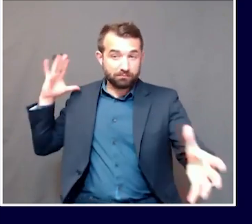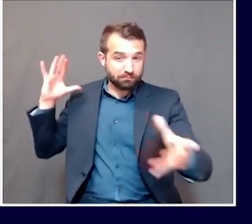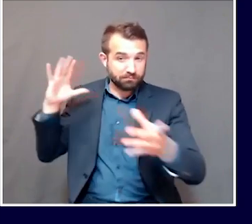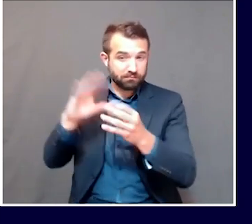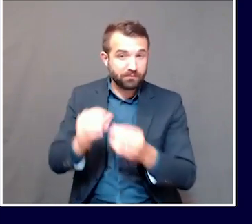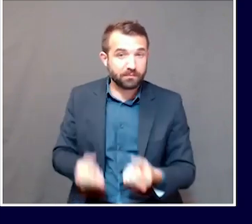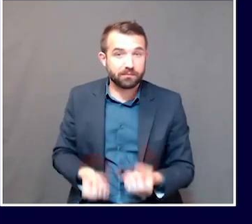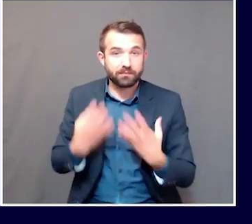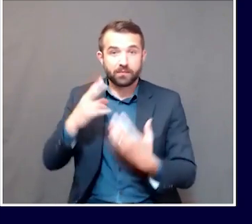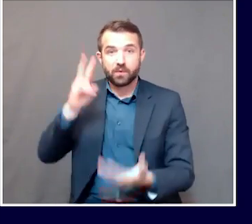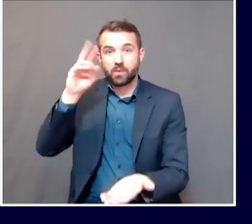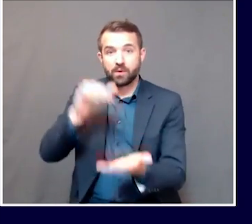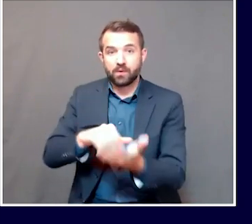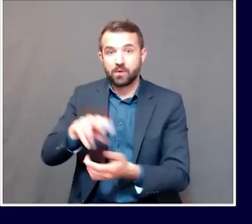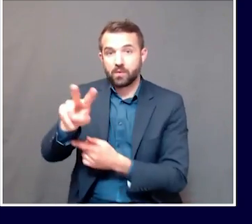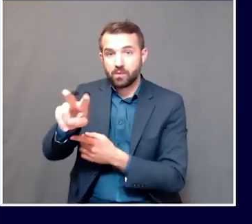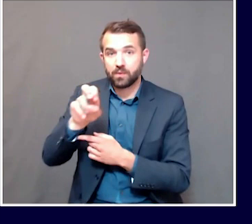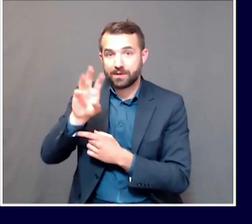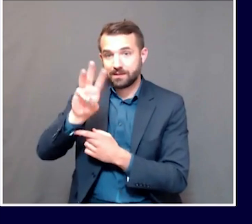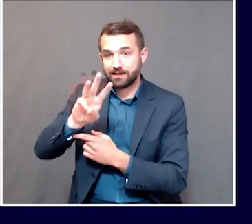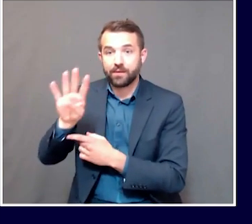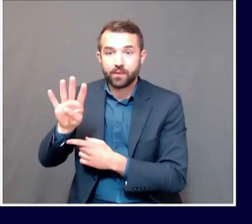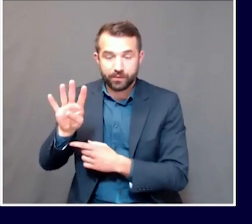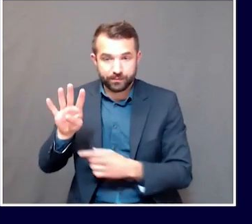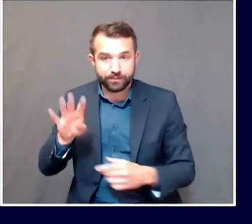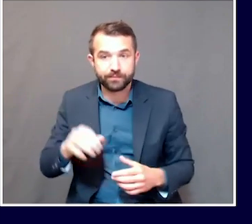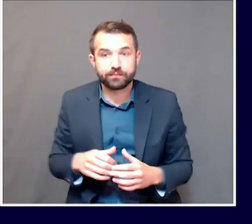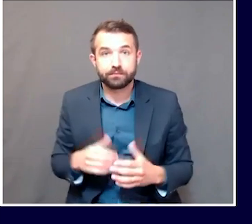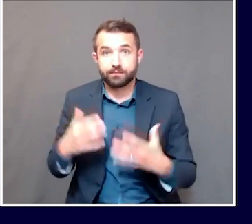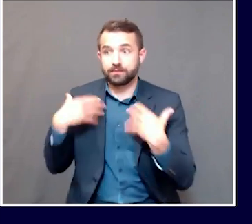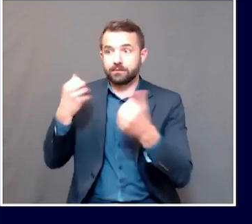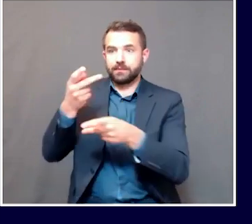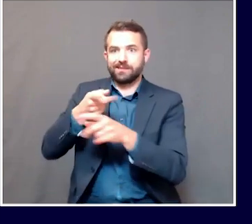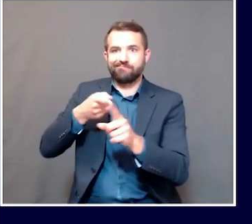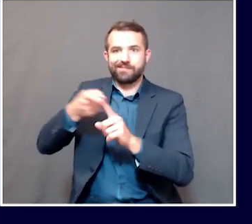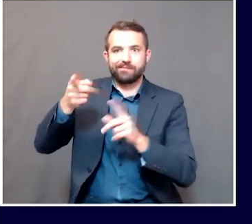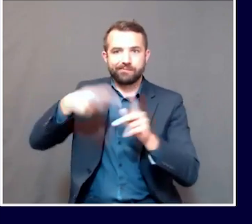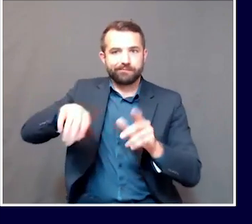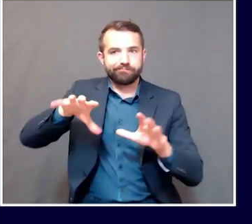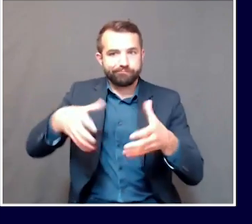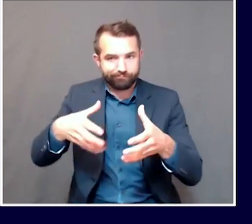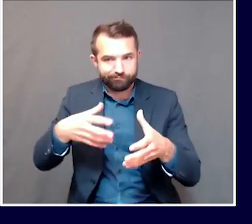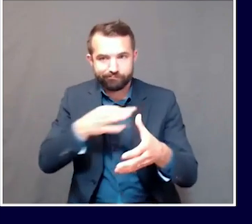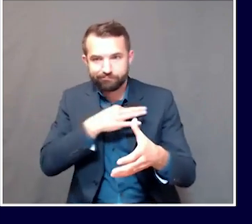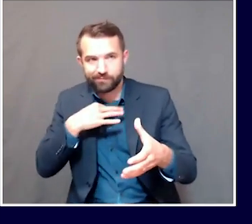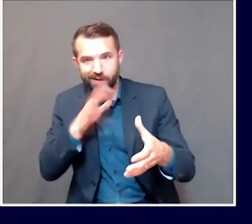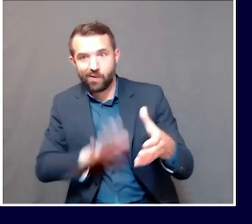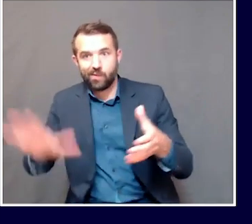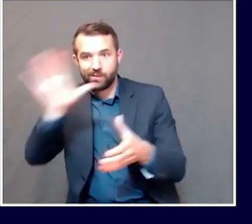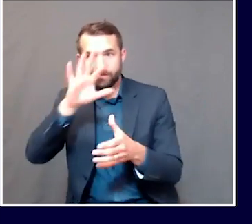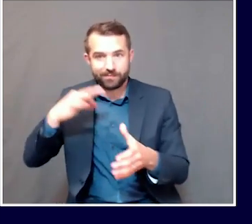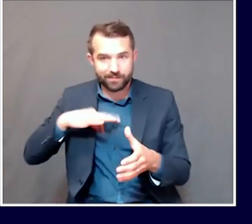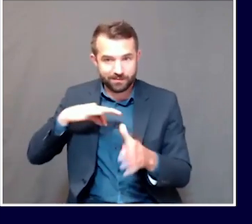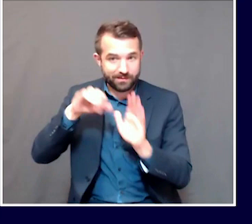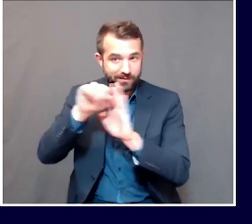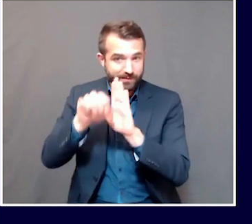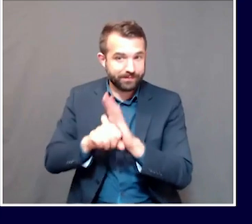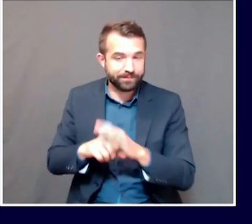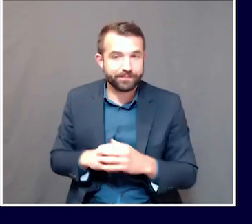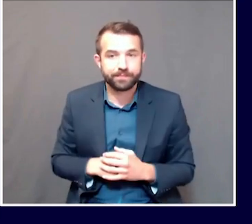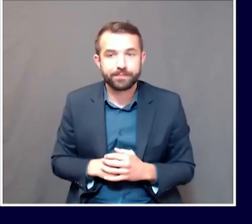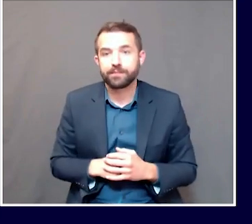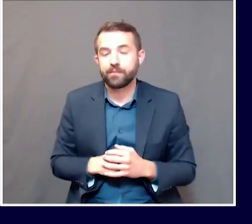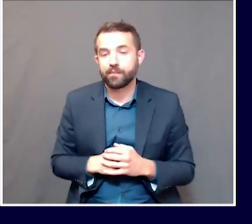,264 healthcare workers across the state over almost 80